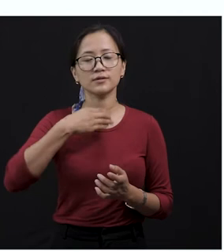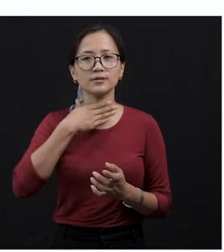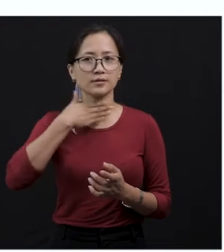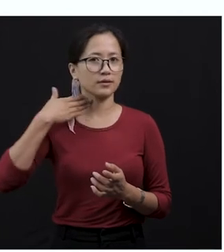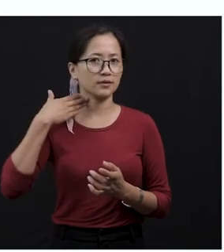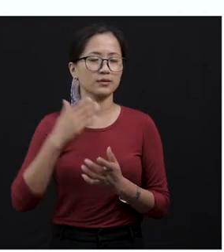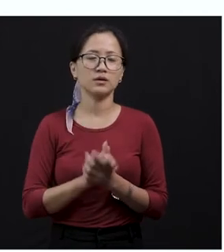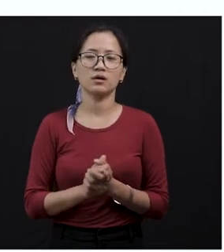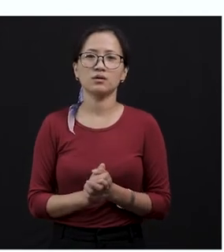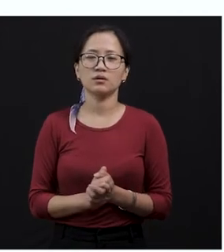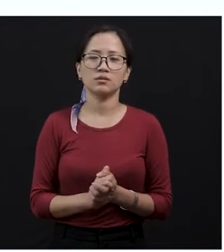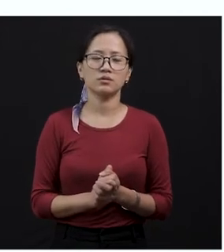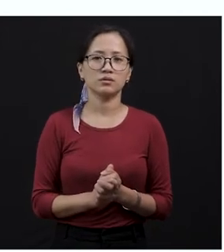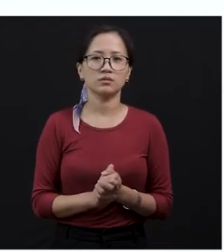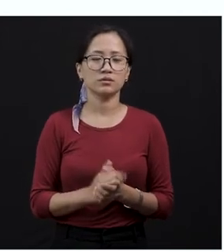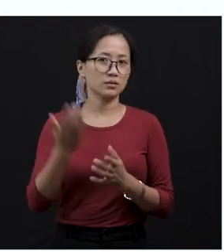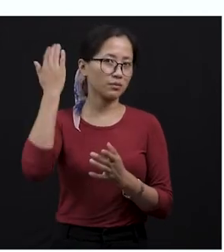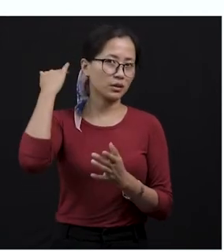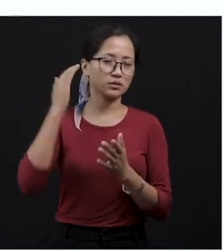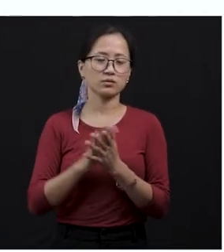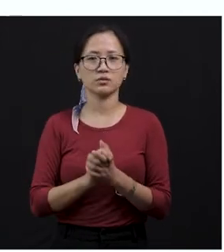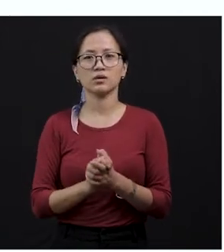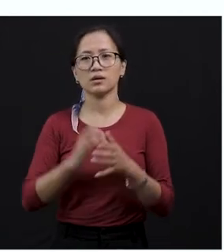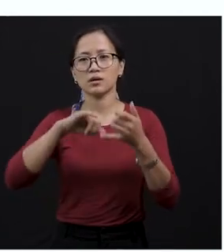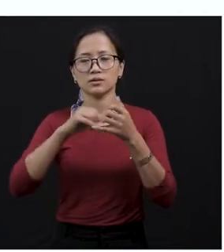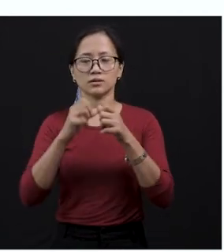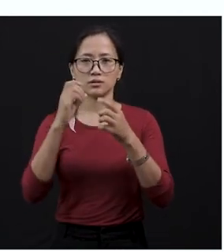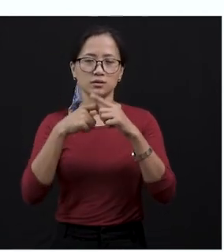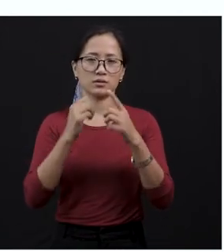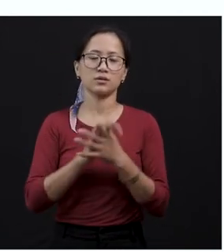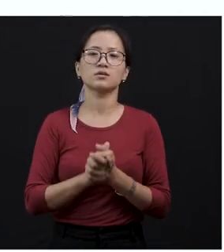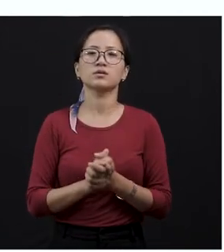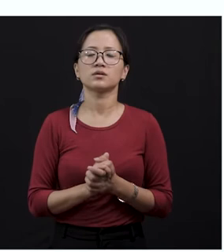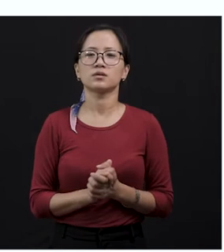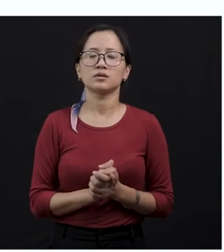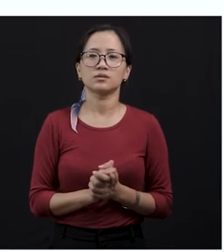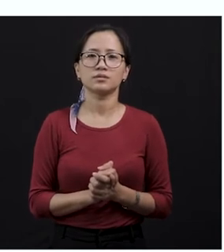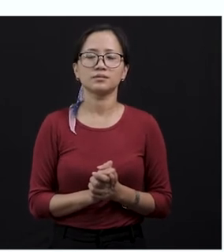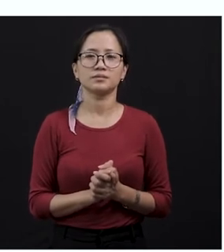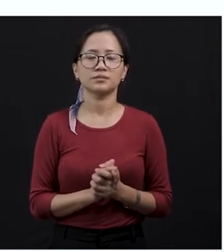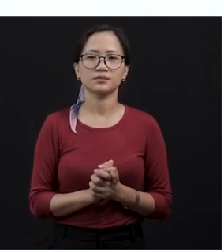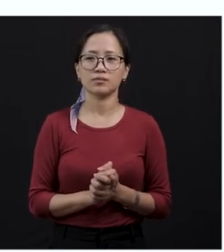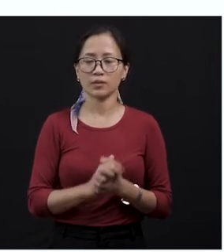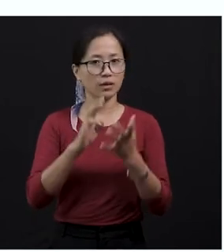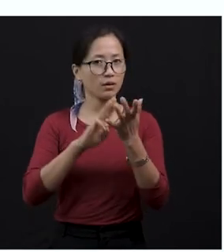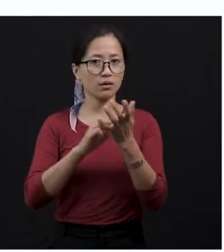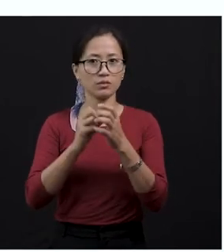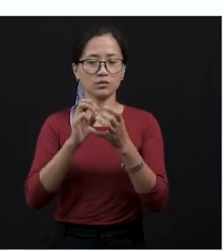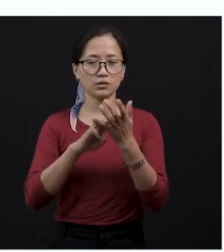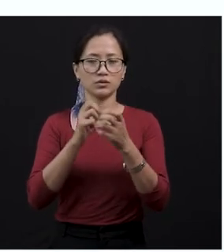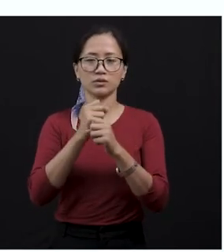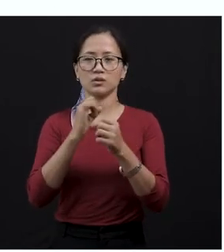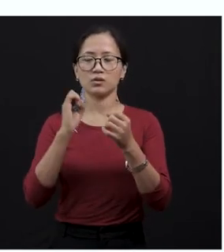something like bags on animals and plants are called sack, isn't it? SAC sack. And so the mangoose was just